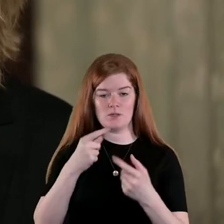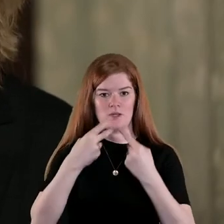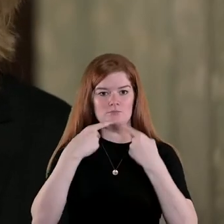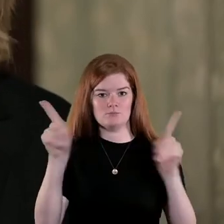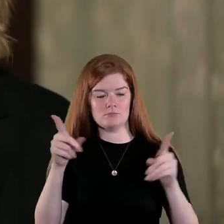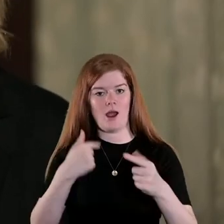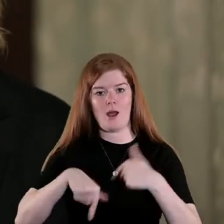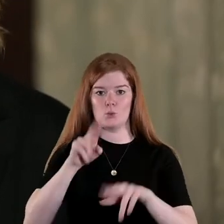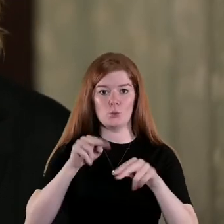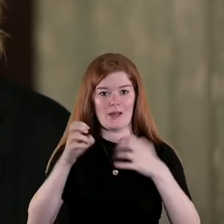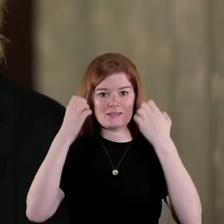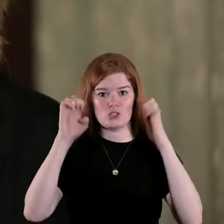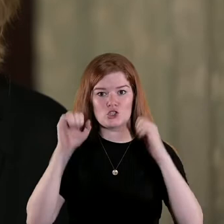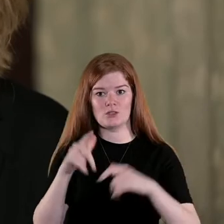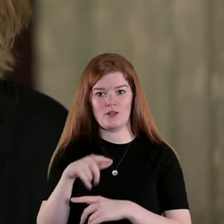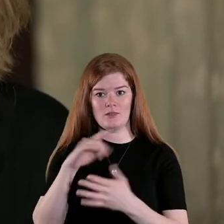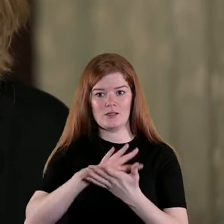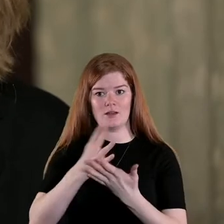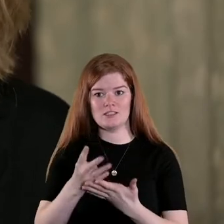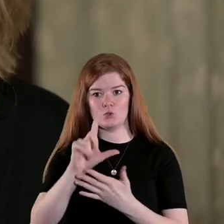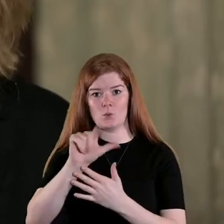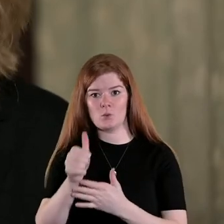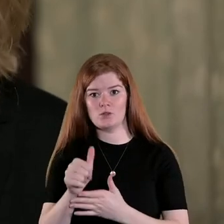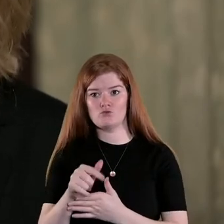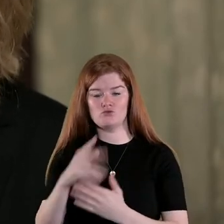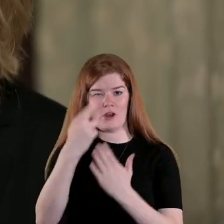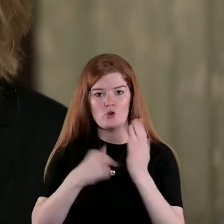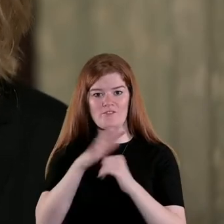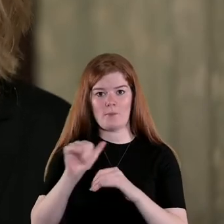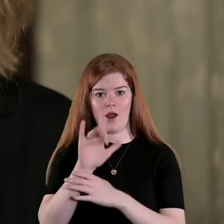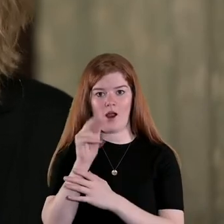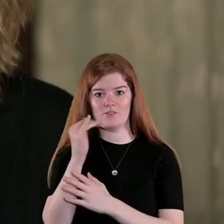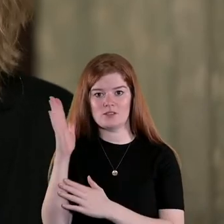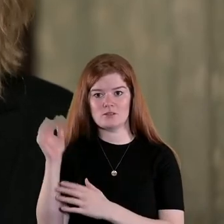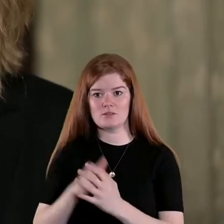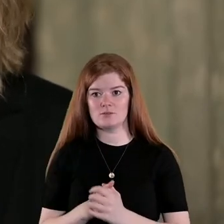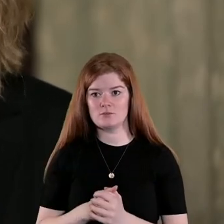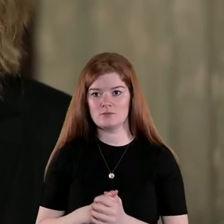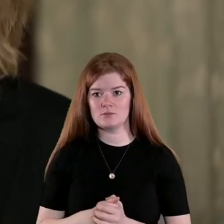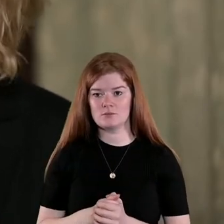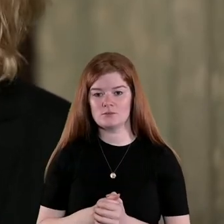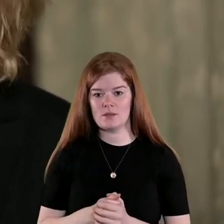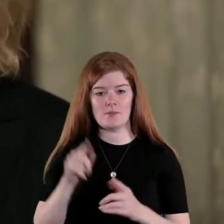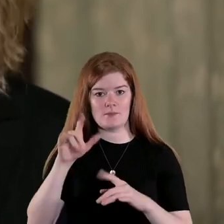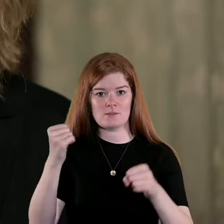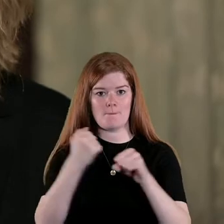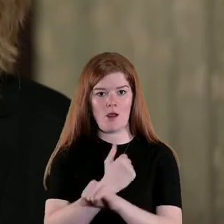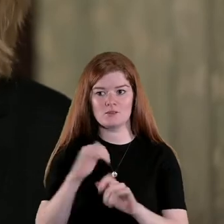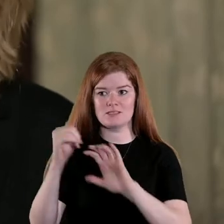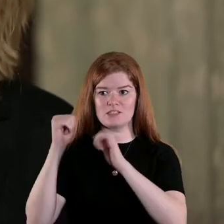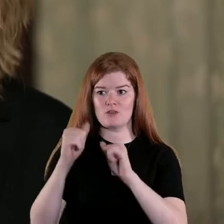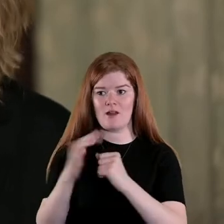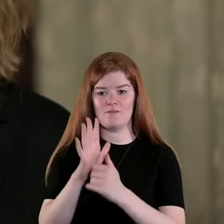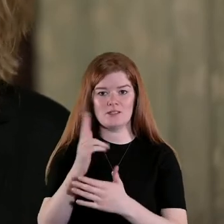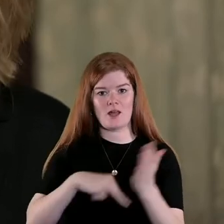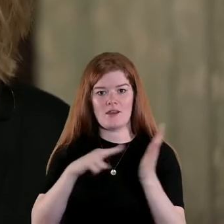exhibition the treaty 1921 records from the archives marking the centenary of the signing